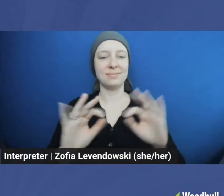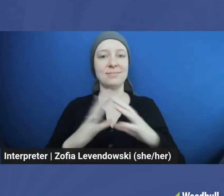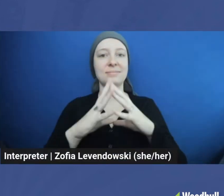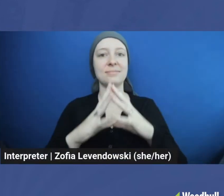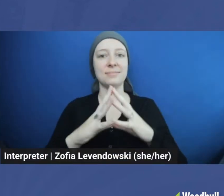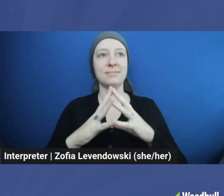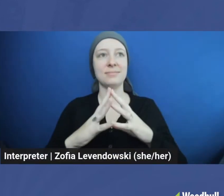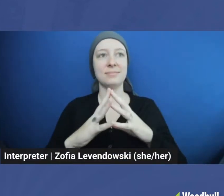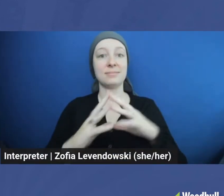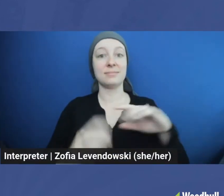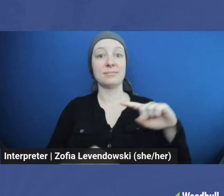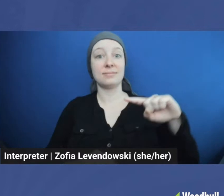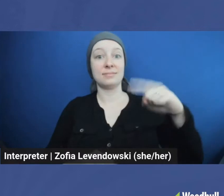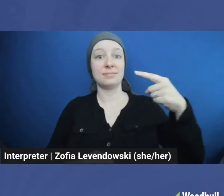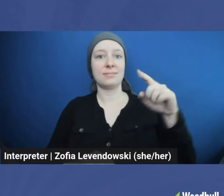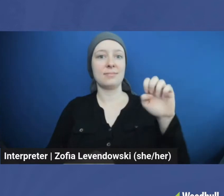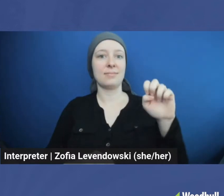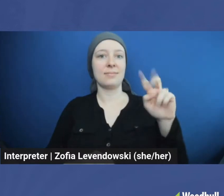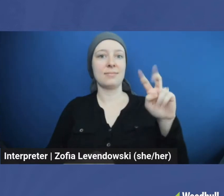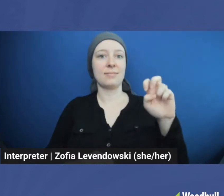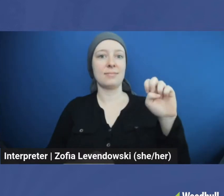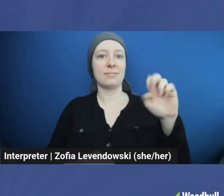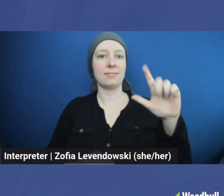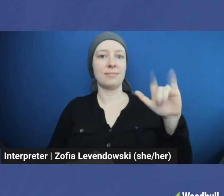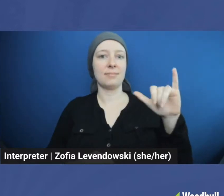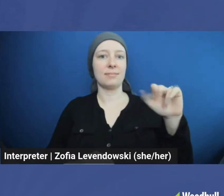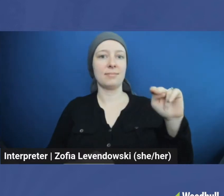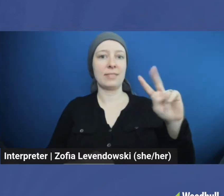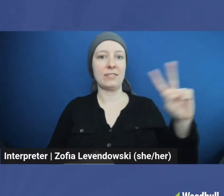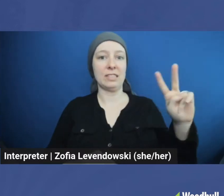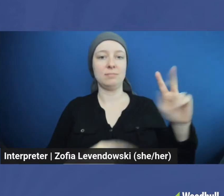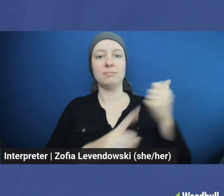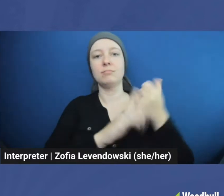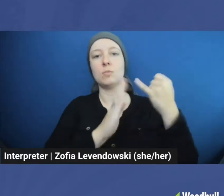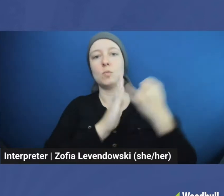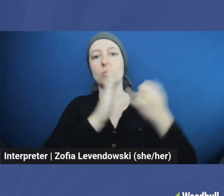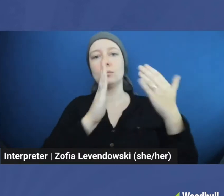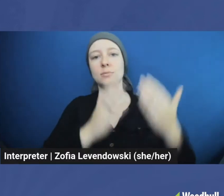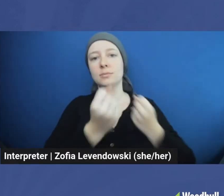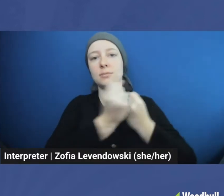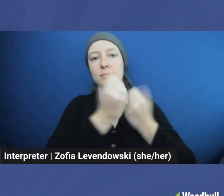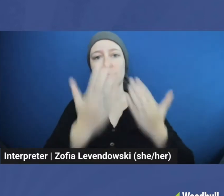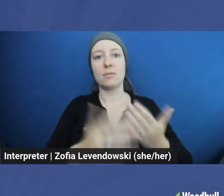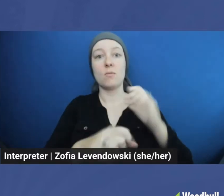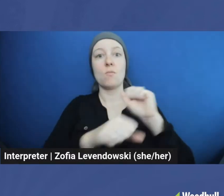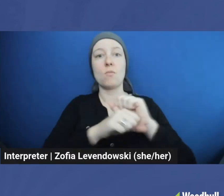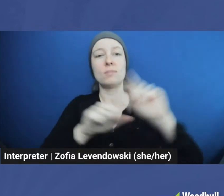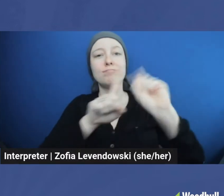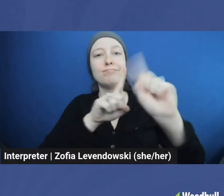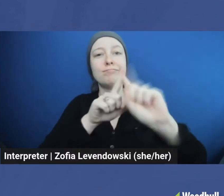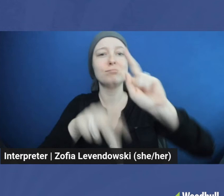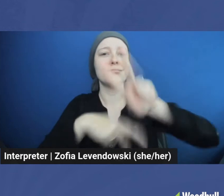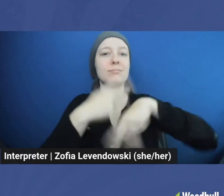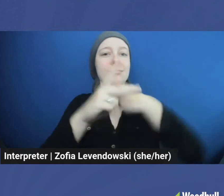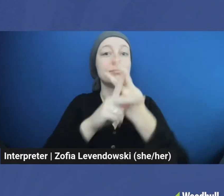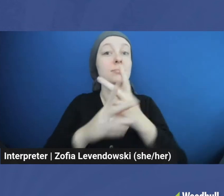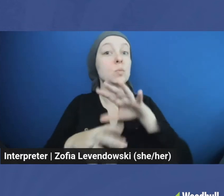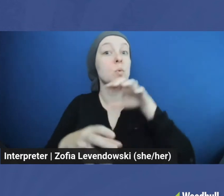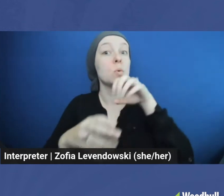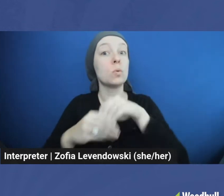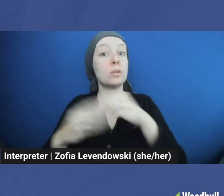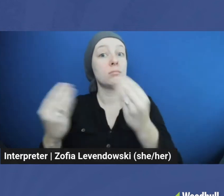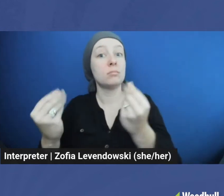First up, Evelyn V is an artist and advocate working in a kaleidoscope of mediums including textiles,